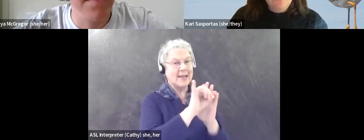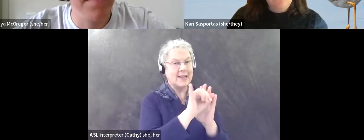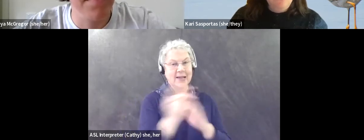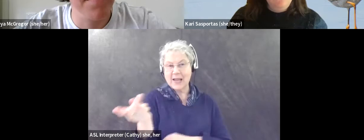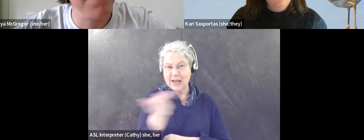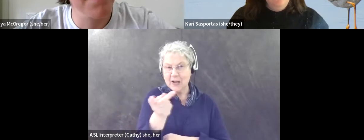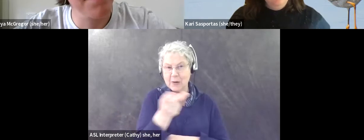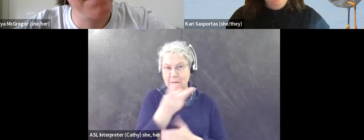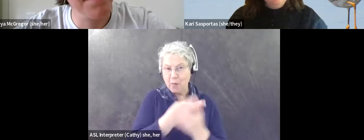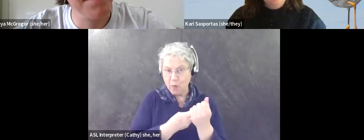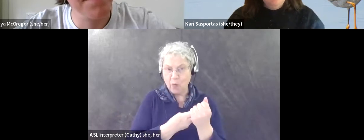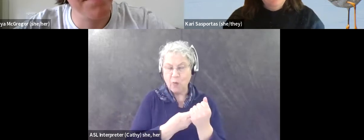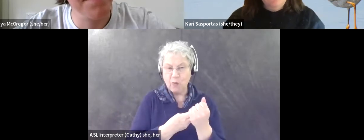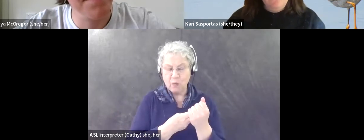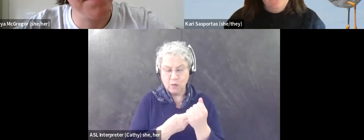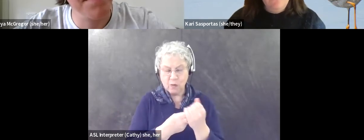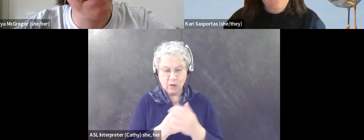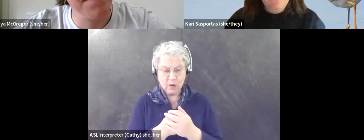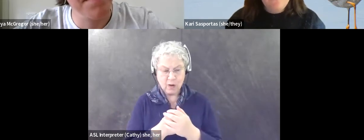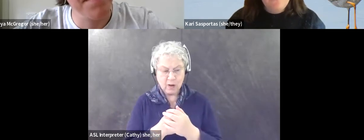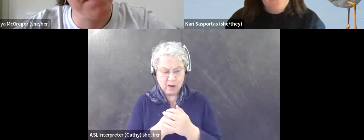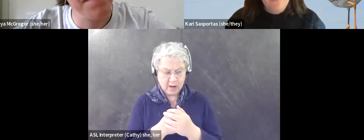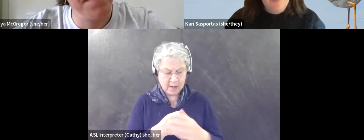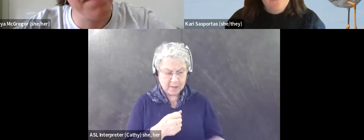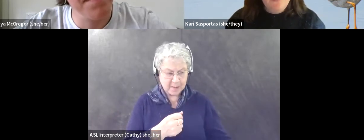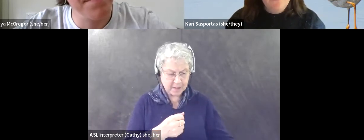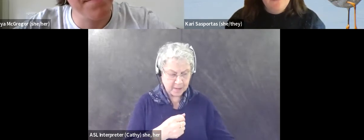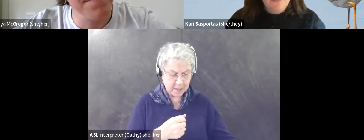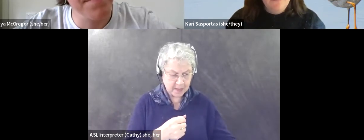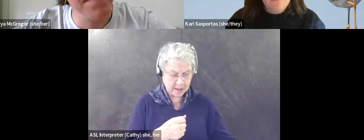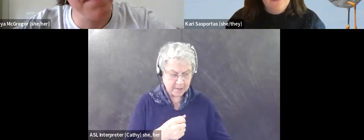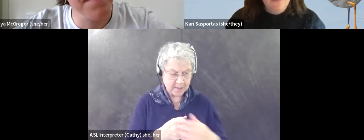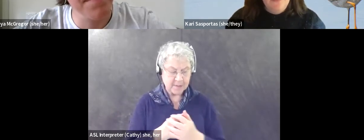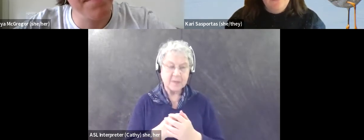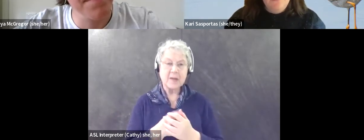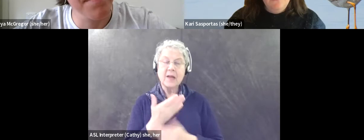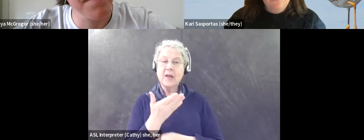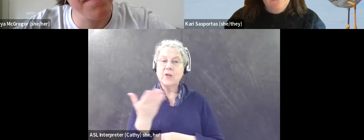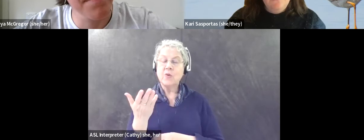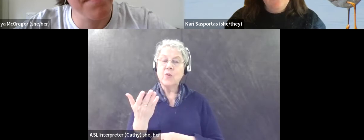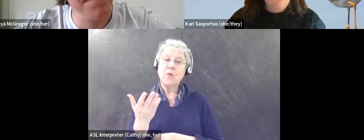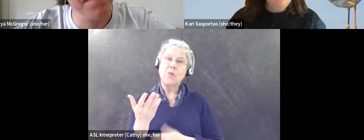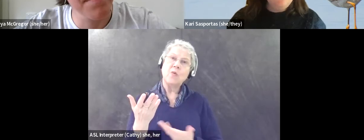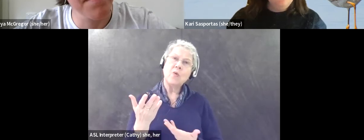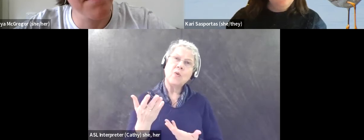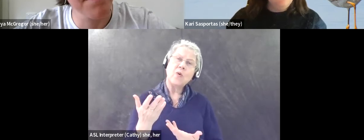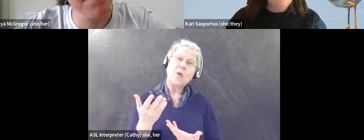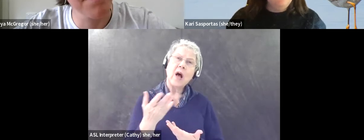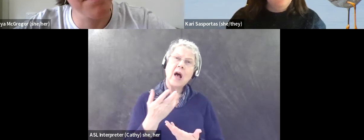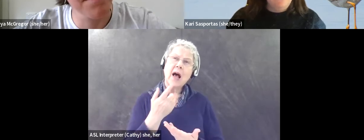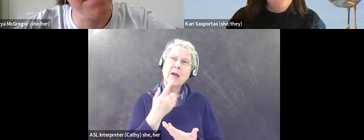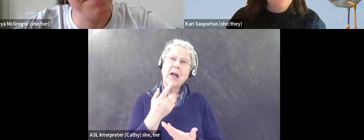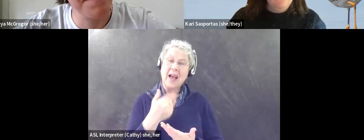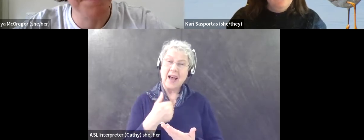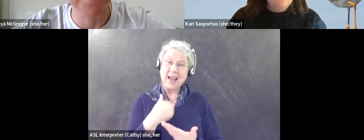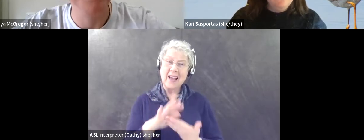Yeah, I mean, things like, you know, if something's, I would say I get tired